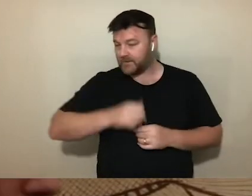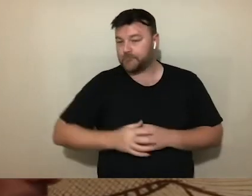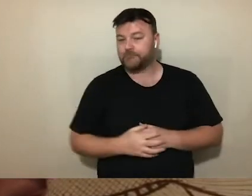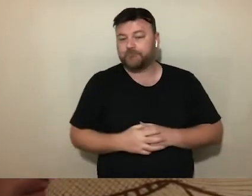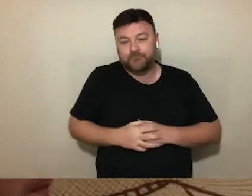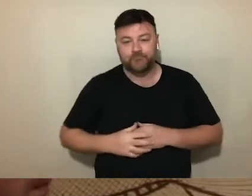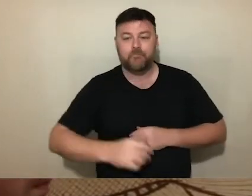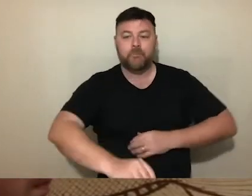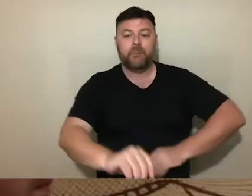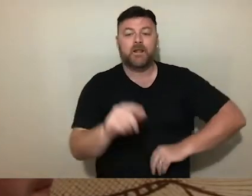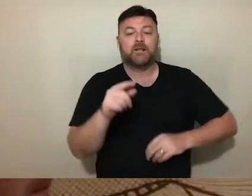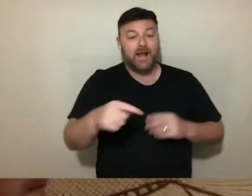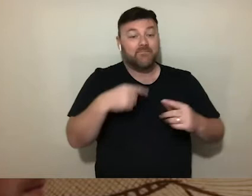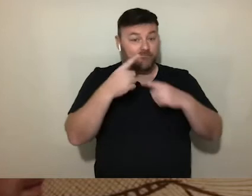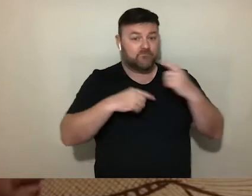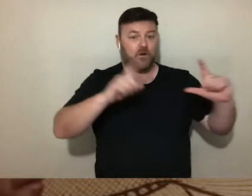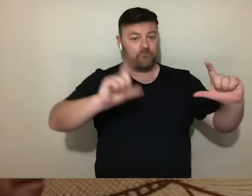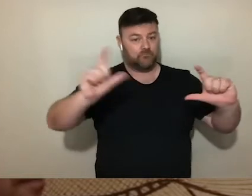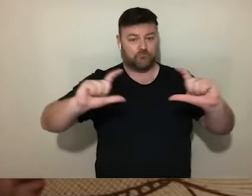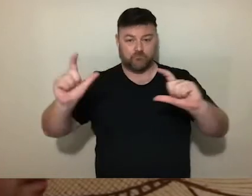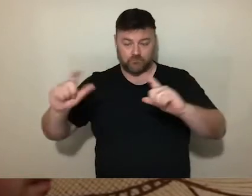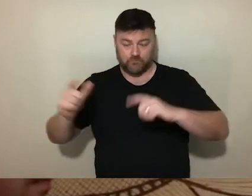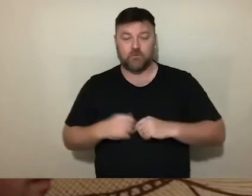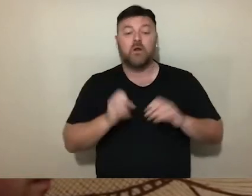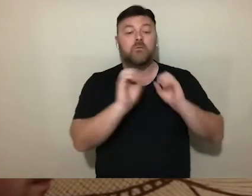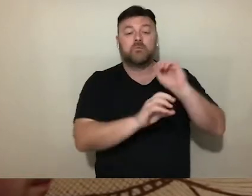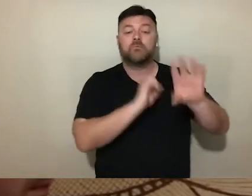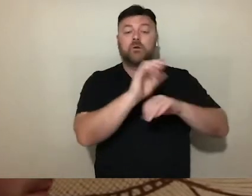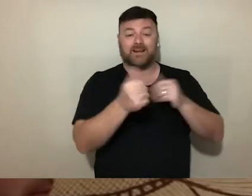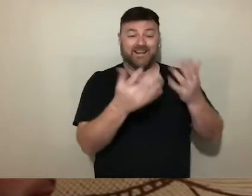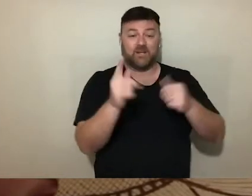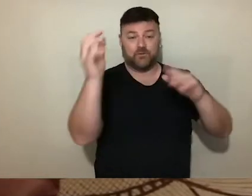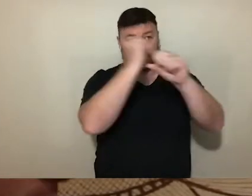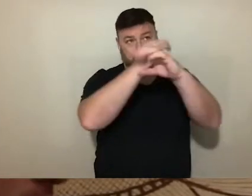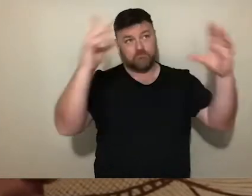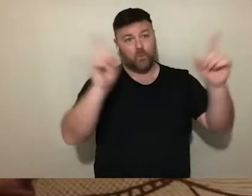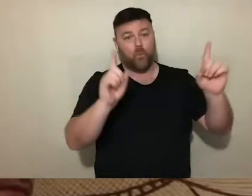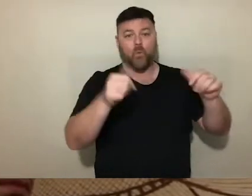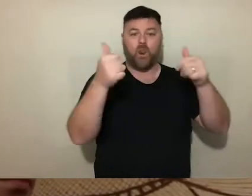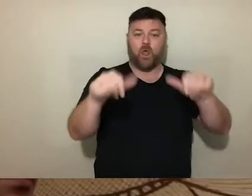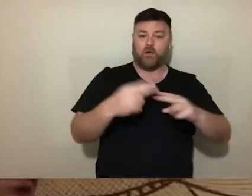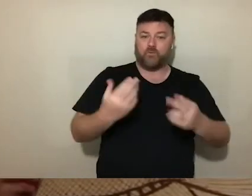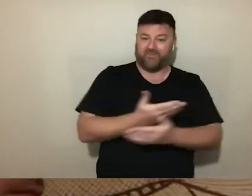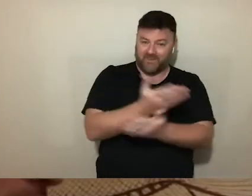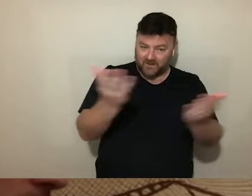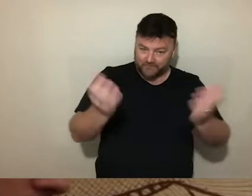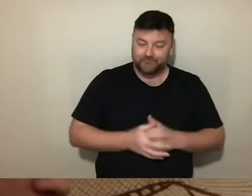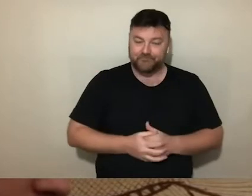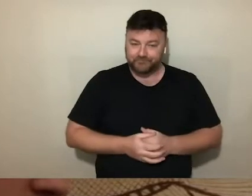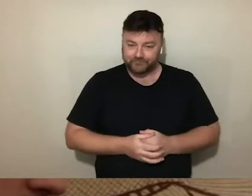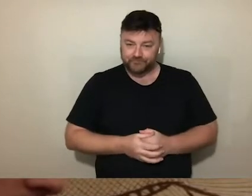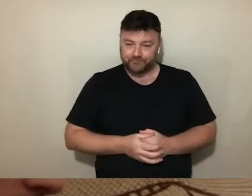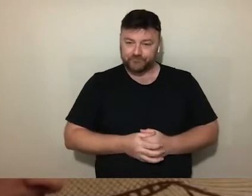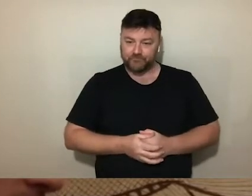a set of ethnographic photographs taken during fieldwork provides an idea of what everyday life meant for migrants who were stranded in Moria.